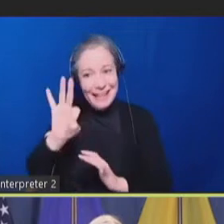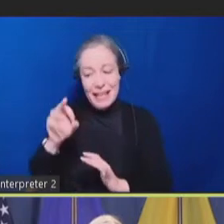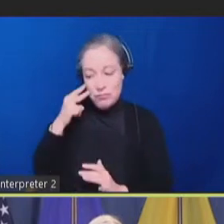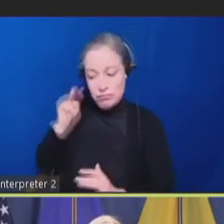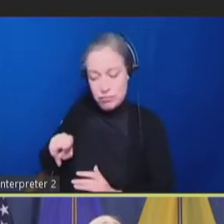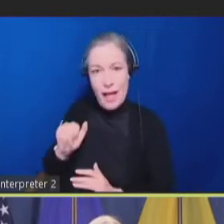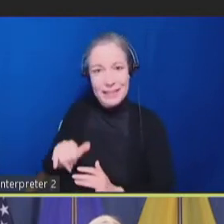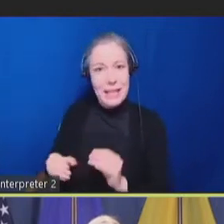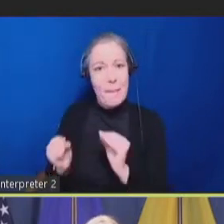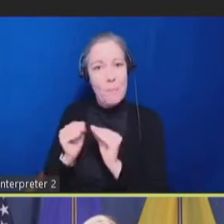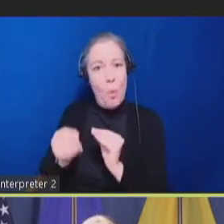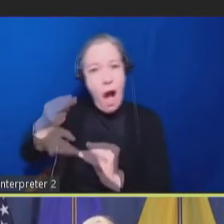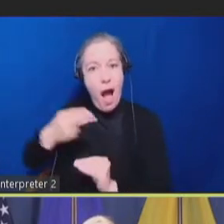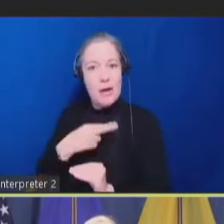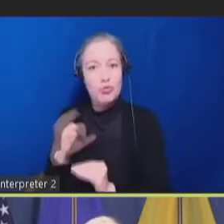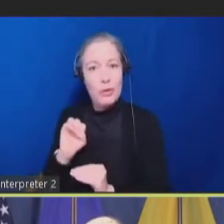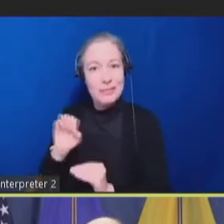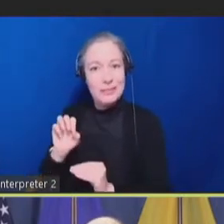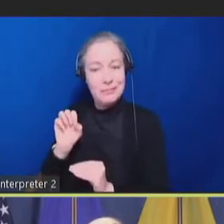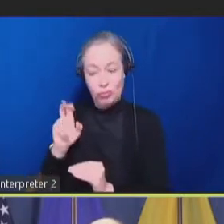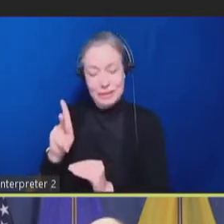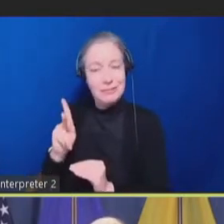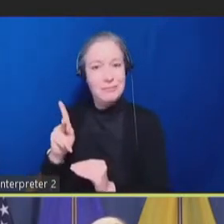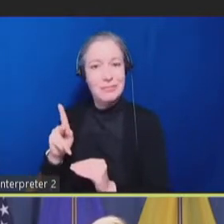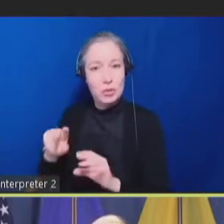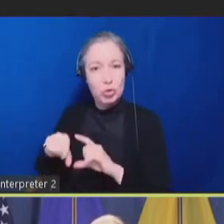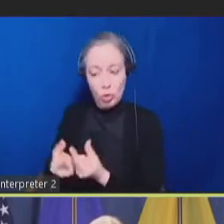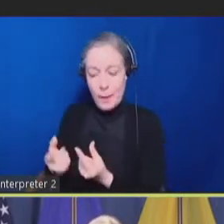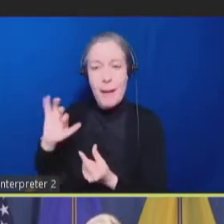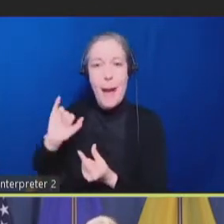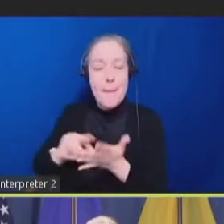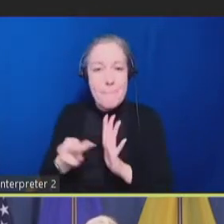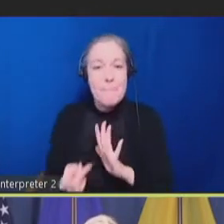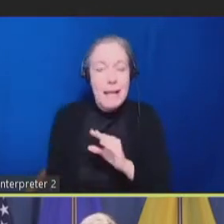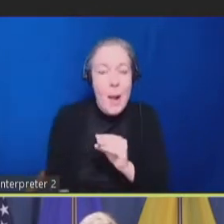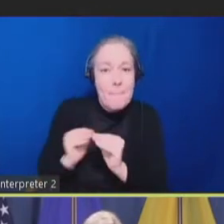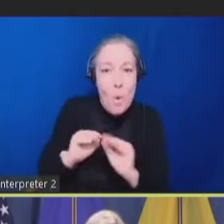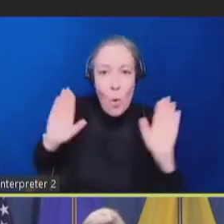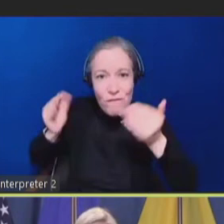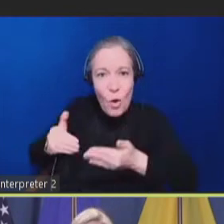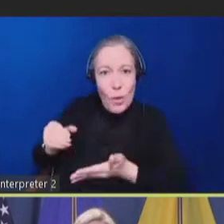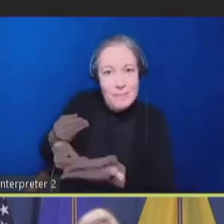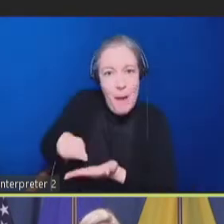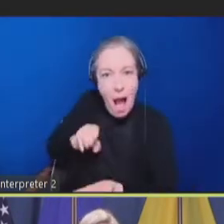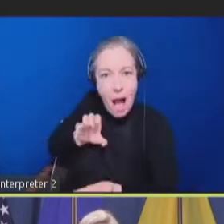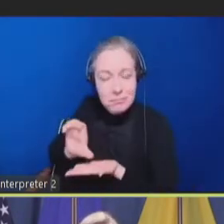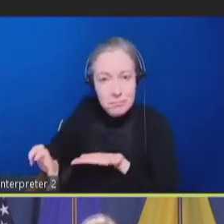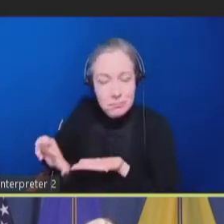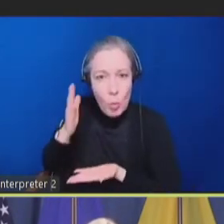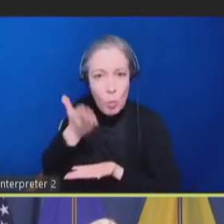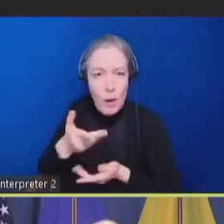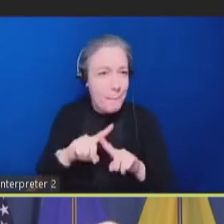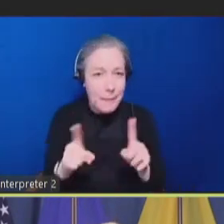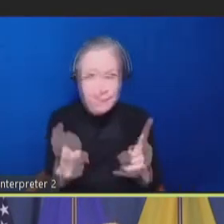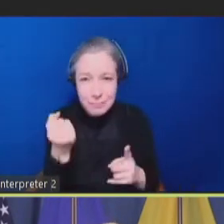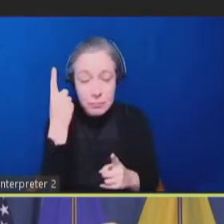important because when we're thinking about how to build a more inclusive society, a more inclusive system for